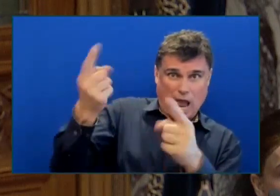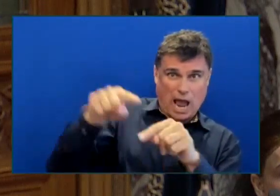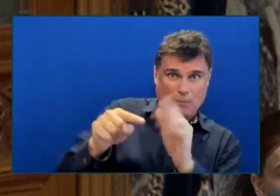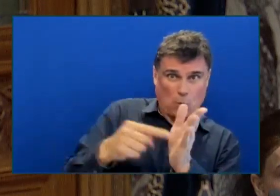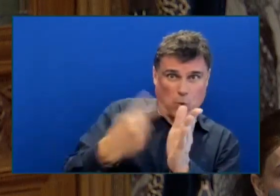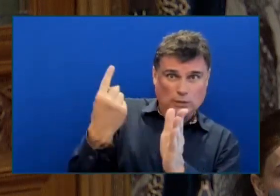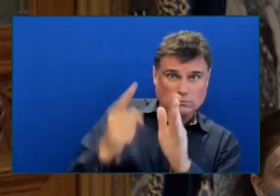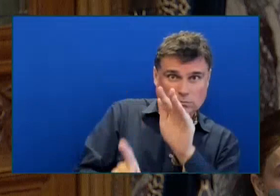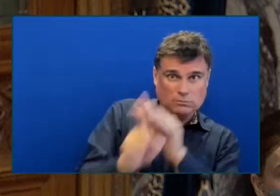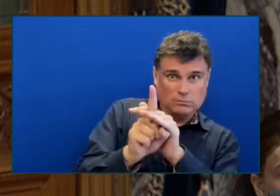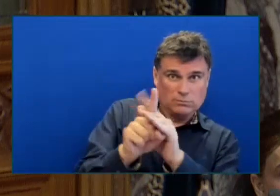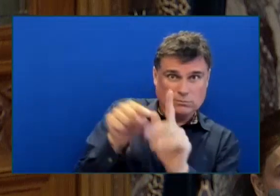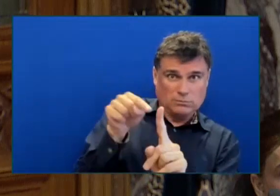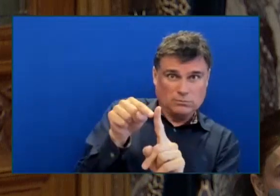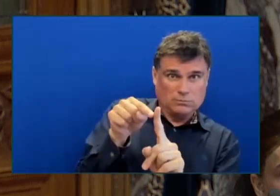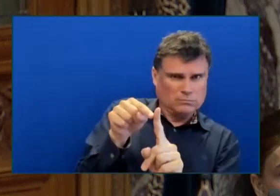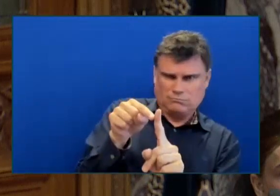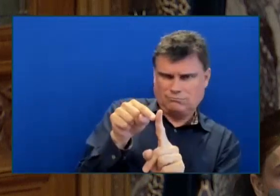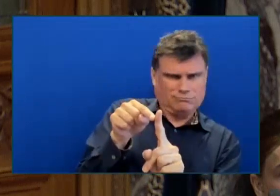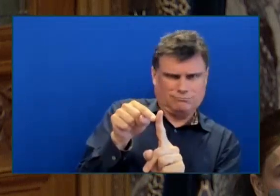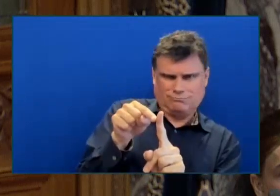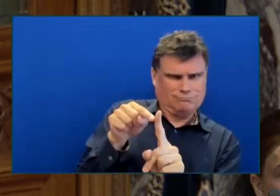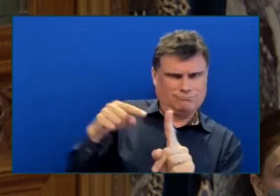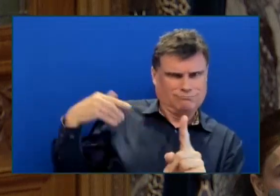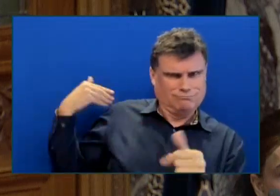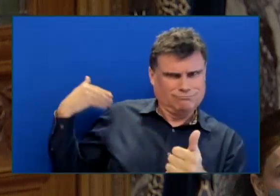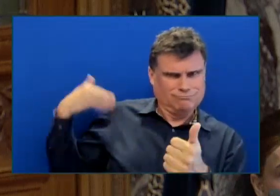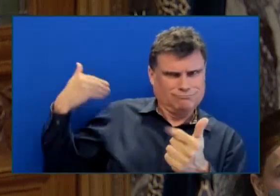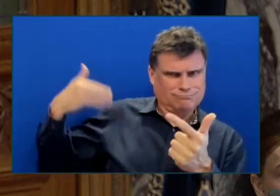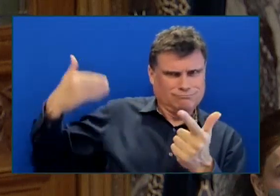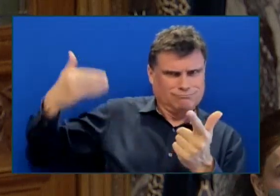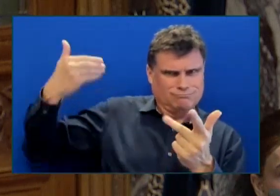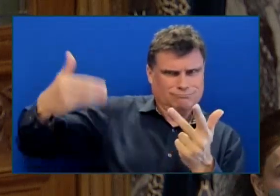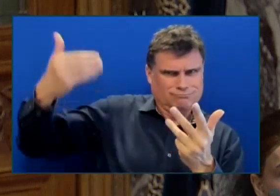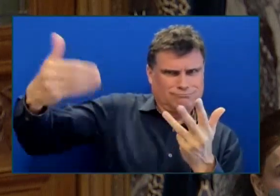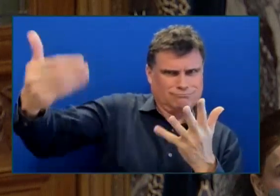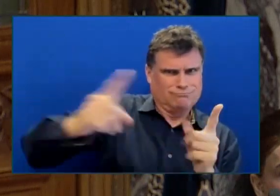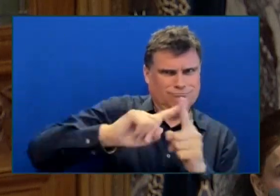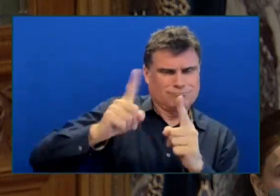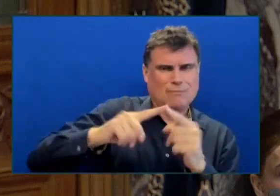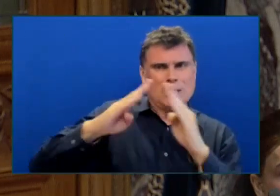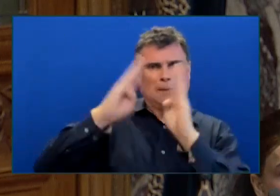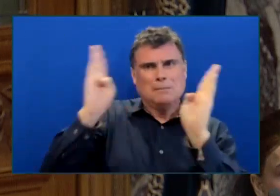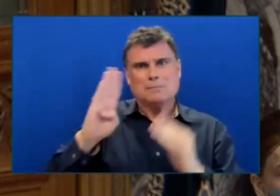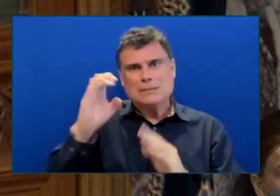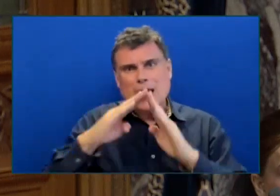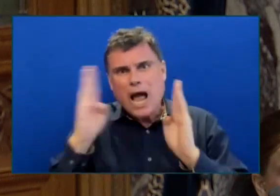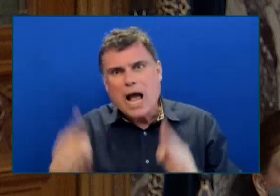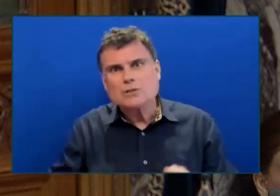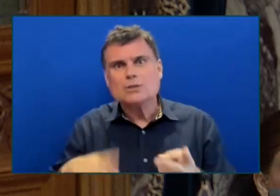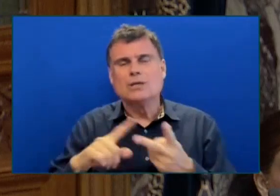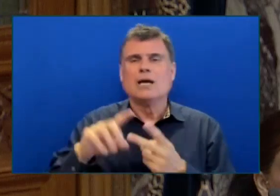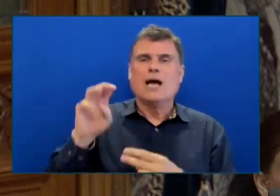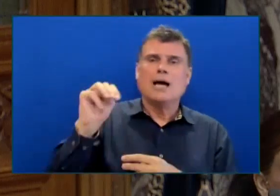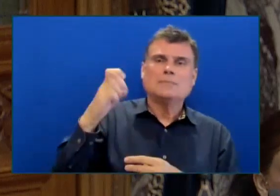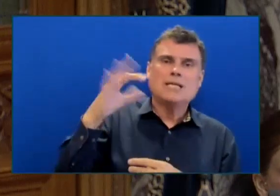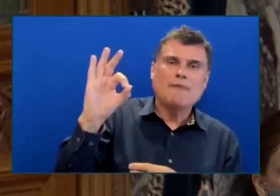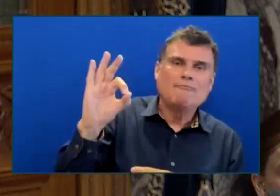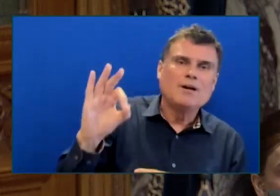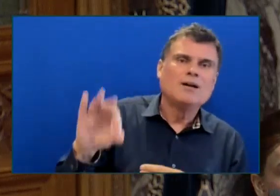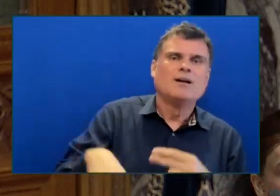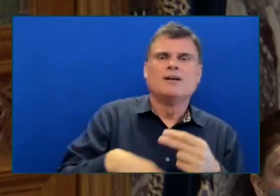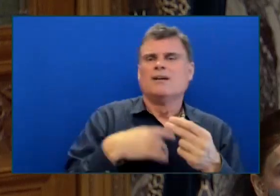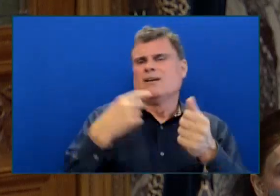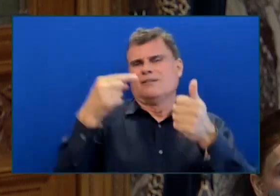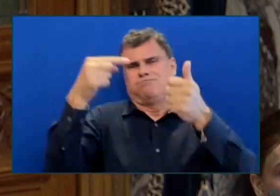MCFD Professional Reliance The effects include Mining disasters Missing children Outright